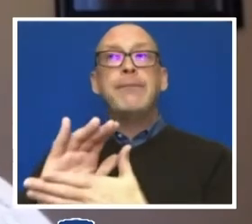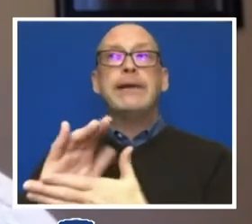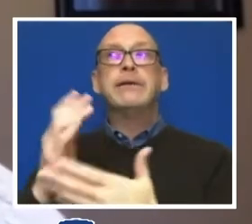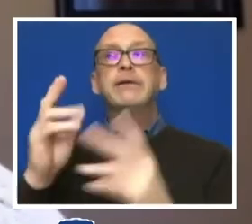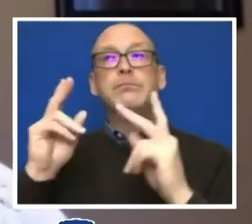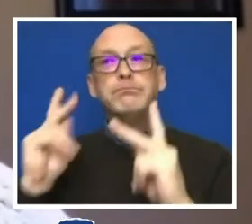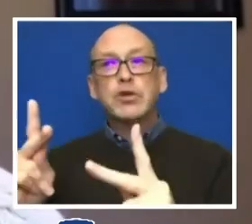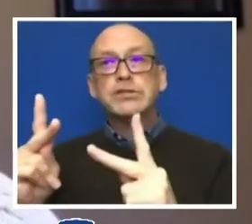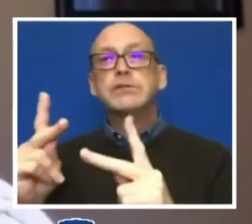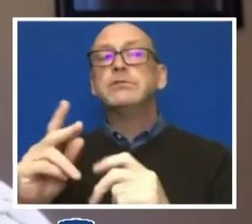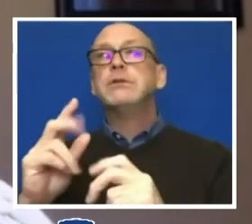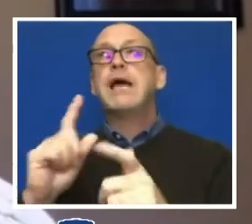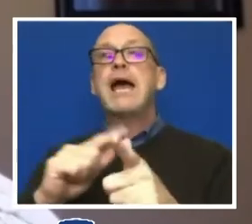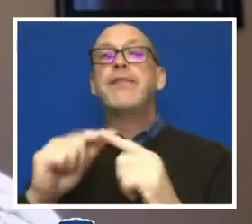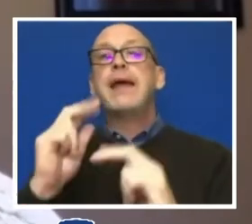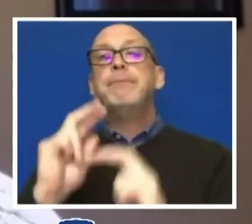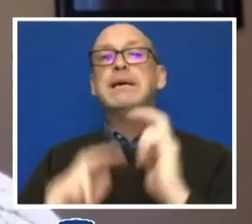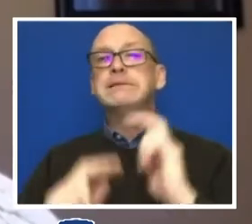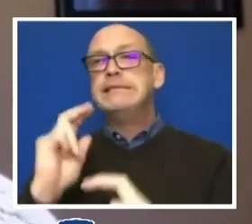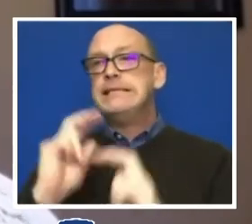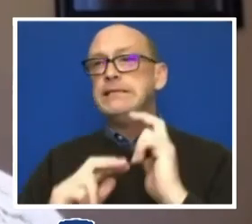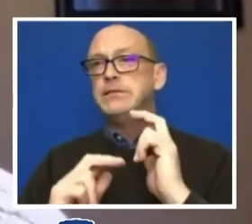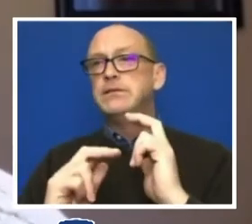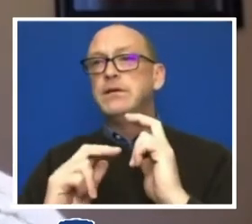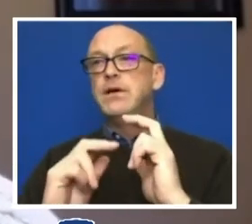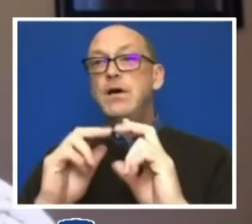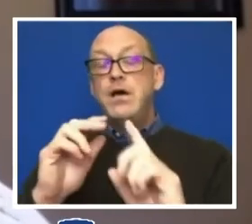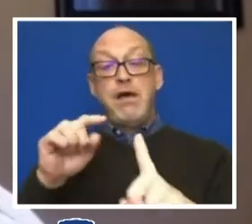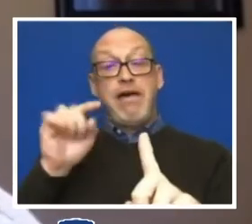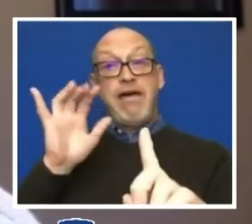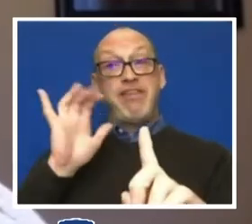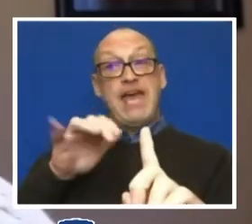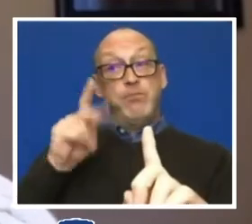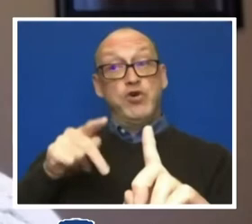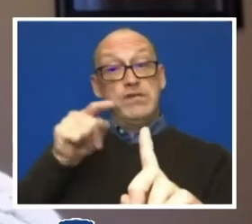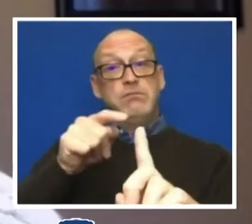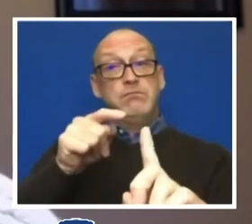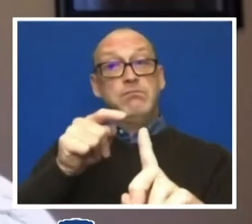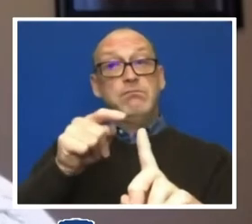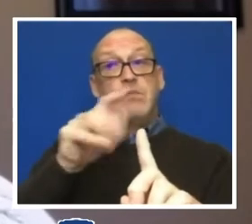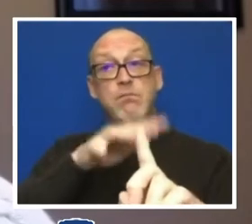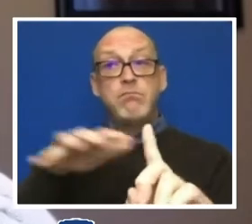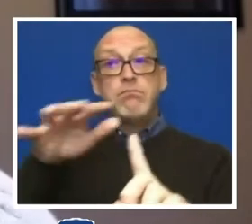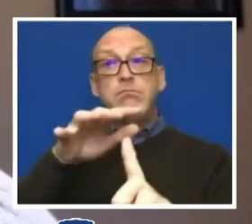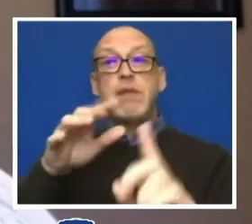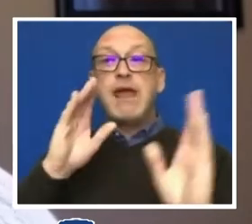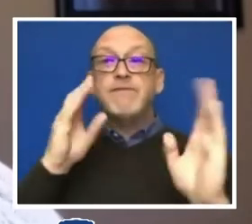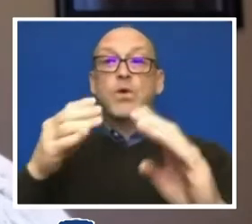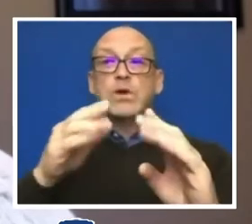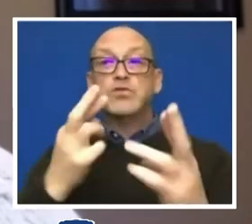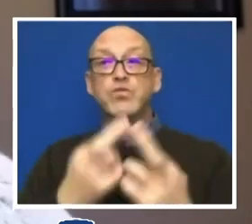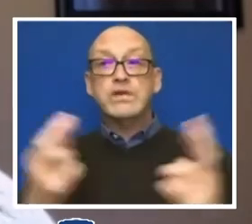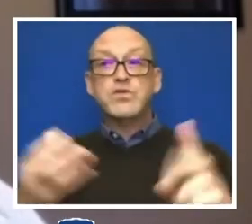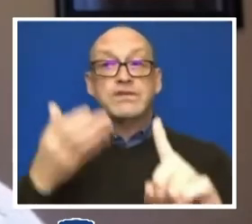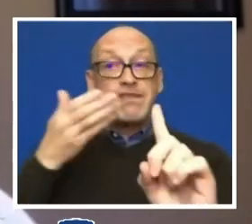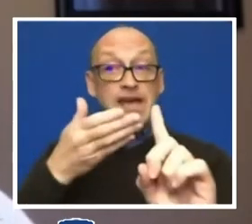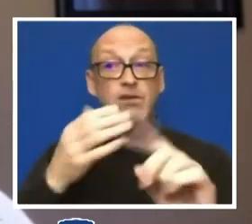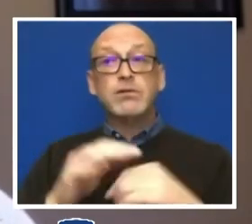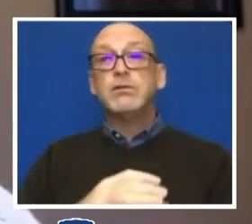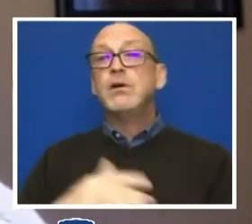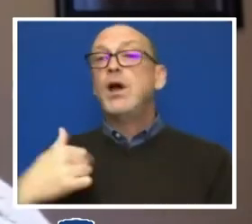and building something around that individual and focusing resources there. We have an opportunity,